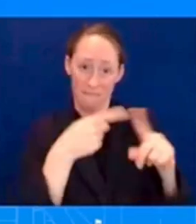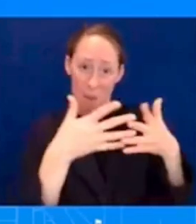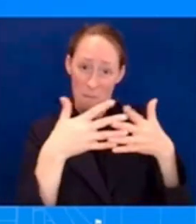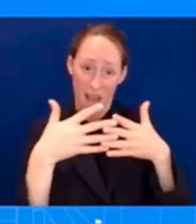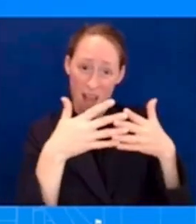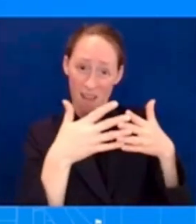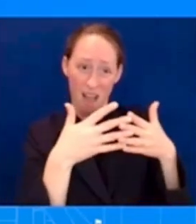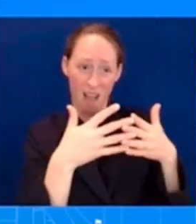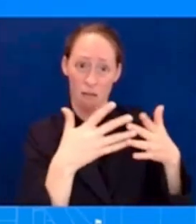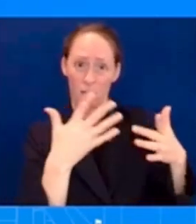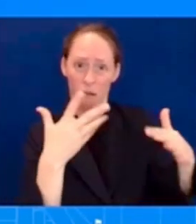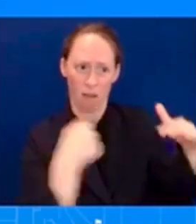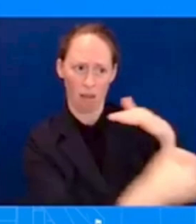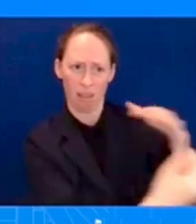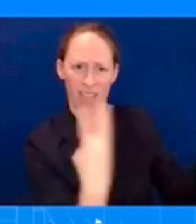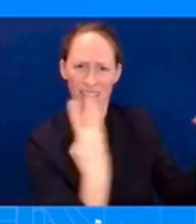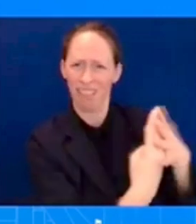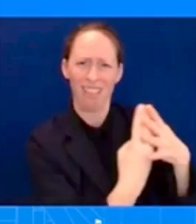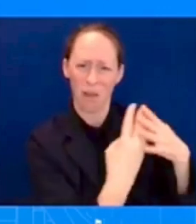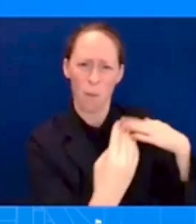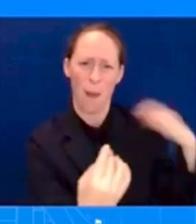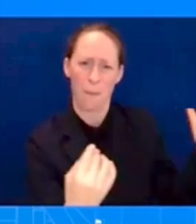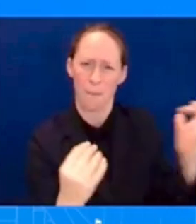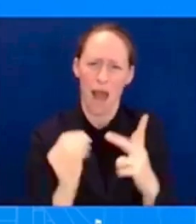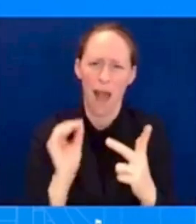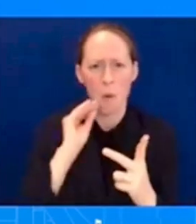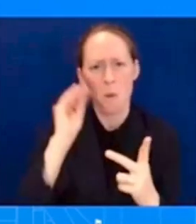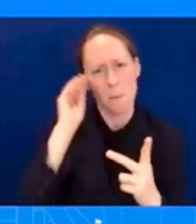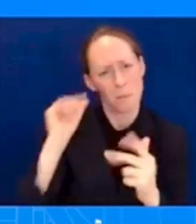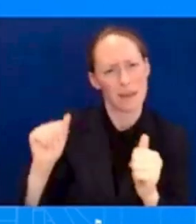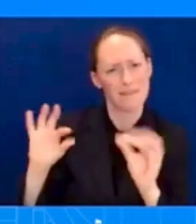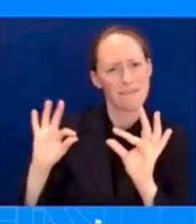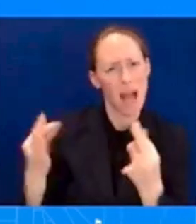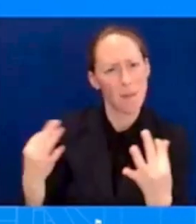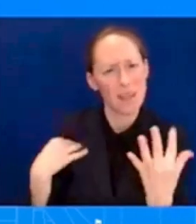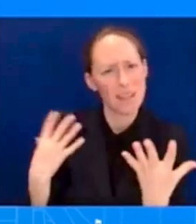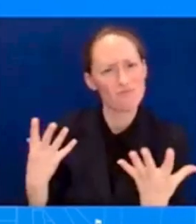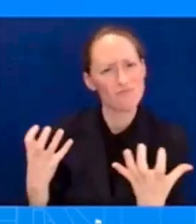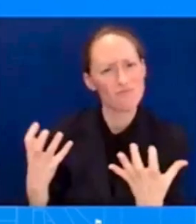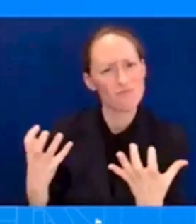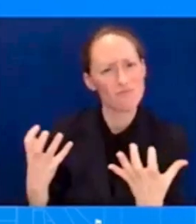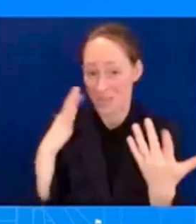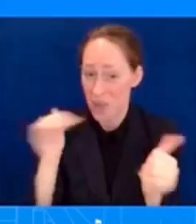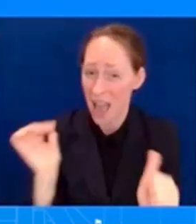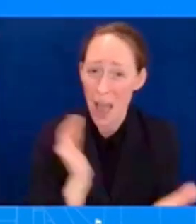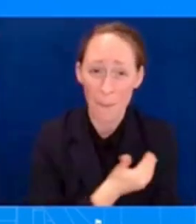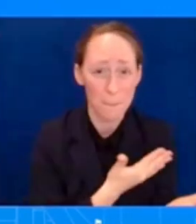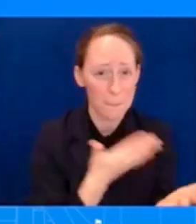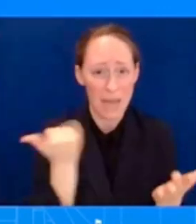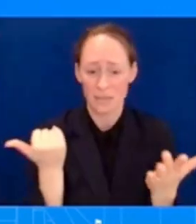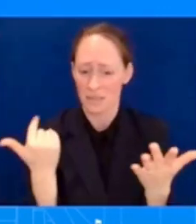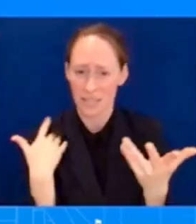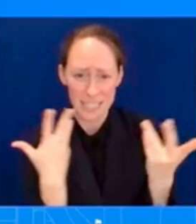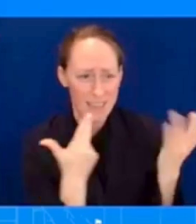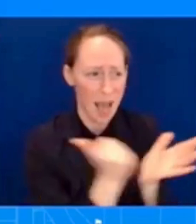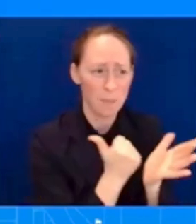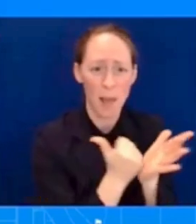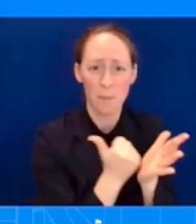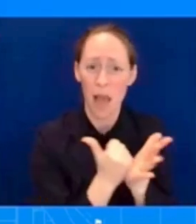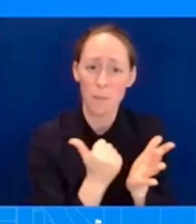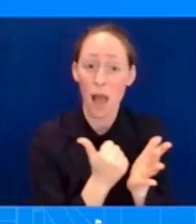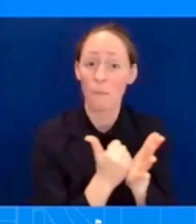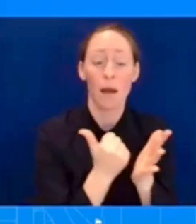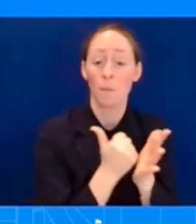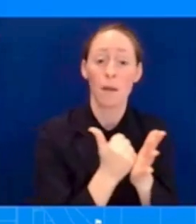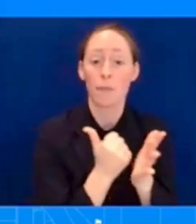that. And we're going to make sure we do everything that we can to get these U.S. citizens who are wrongfully detained, let's not forget that, wrongfully detained,